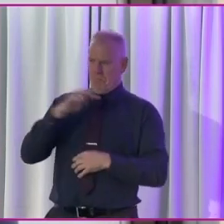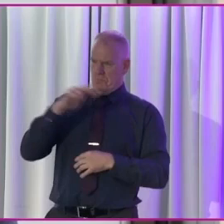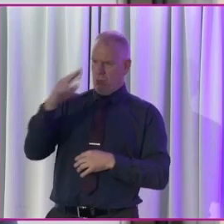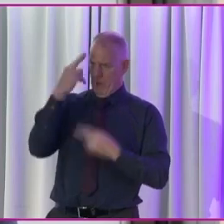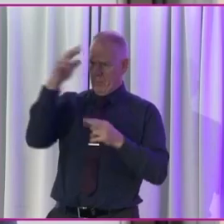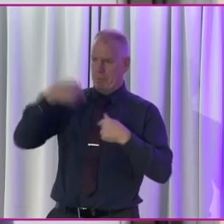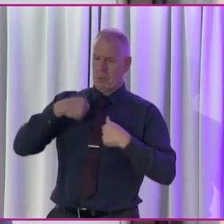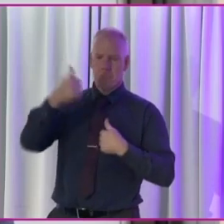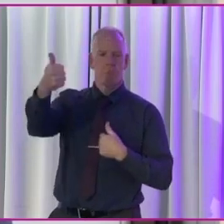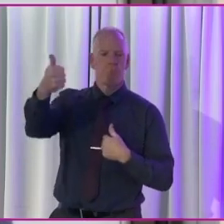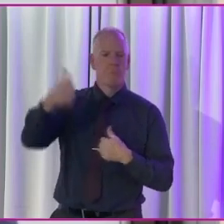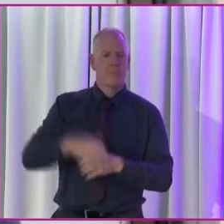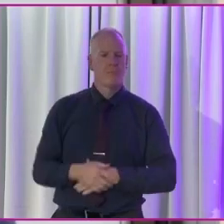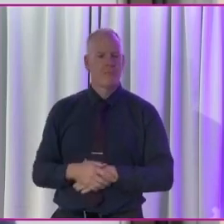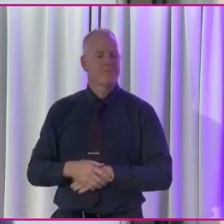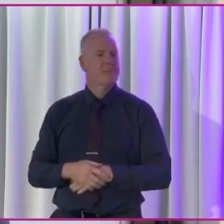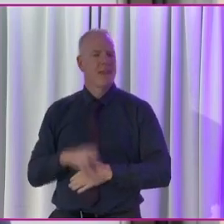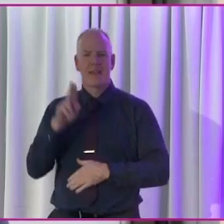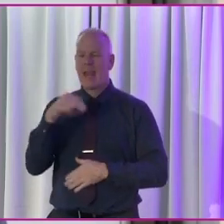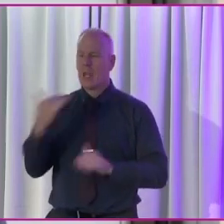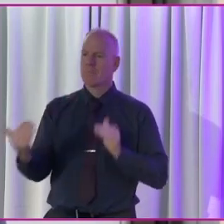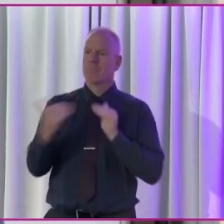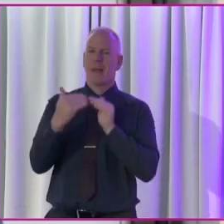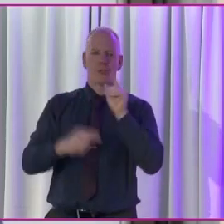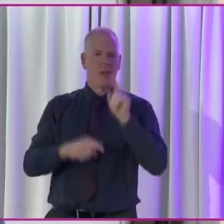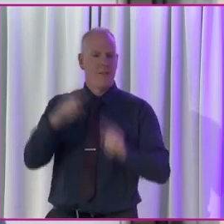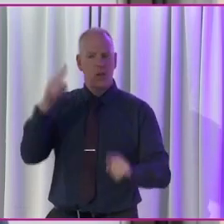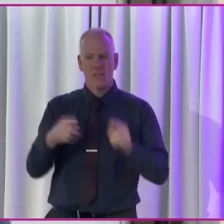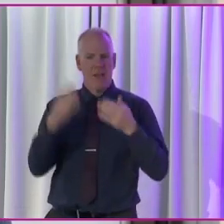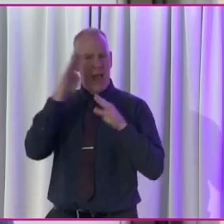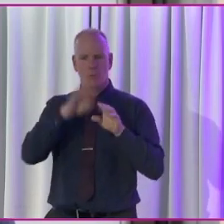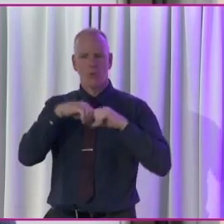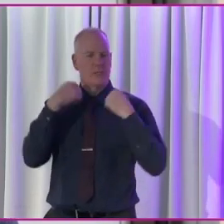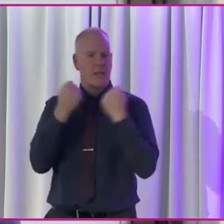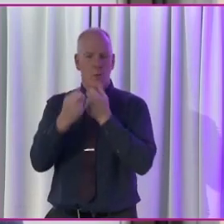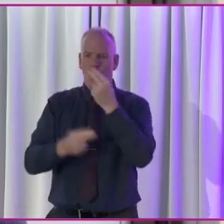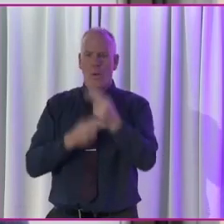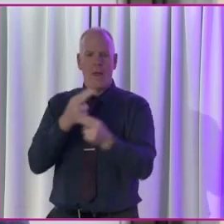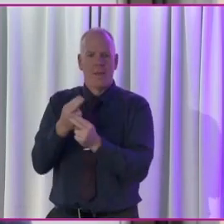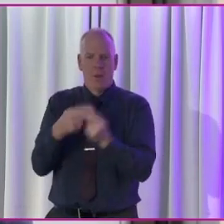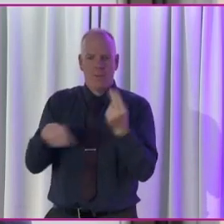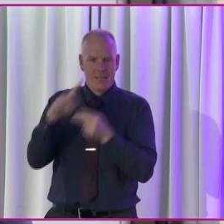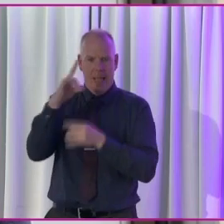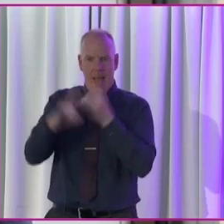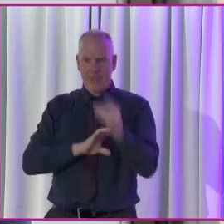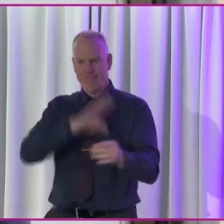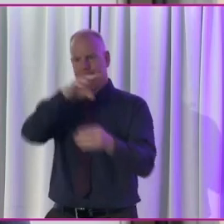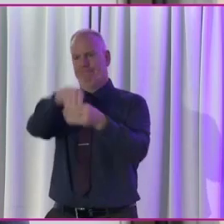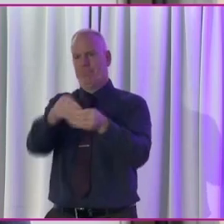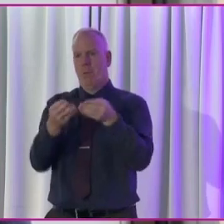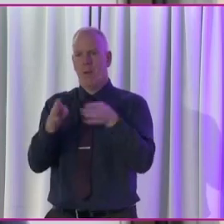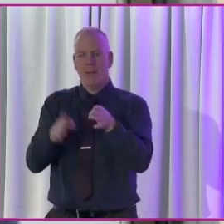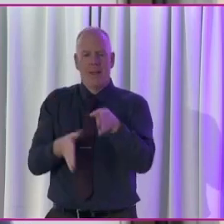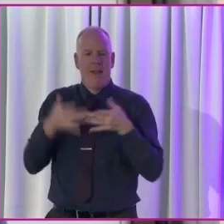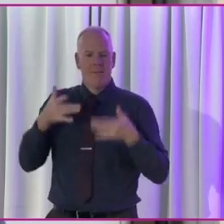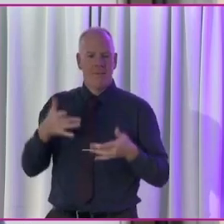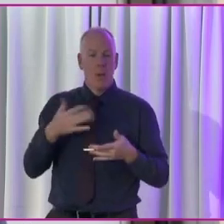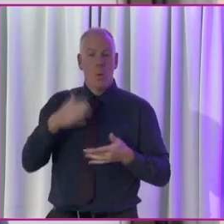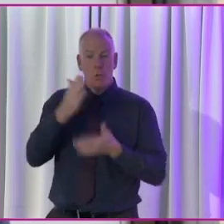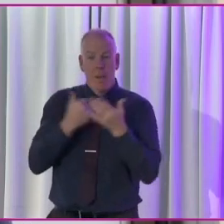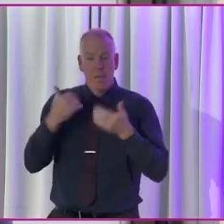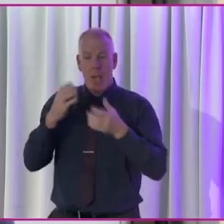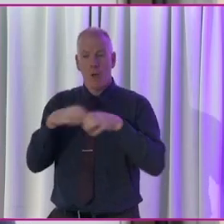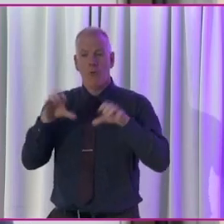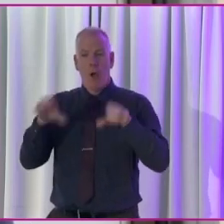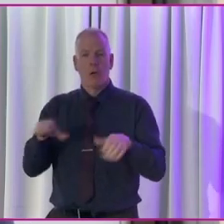public office. We cannot truly reflect the diversity of Irish society without this being the case. I know some of my Oireachtas colleagues